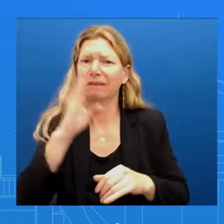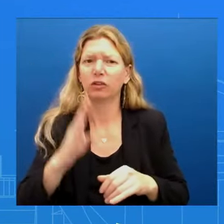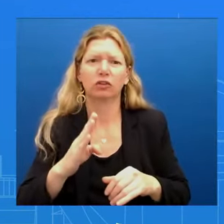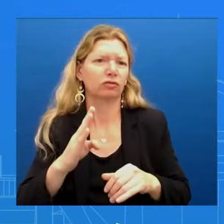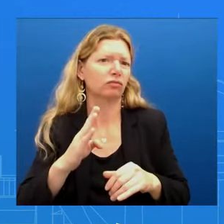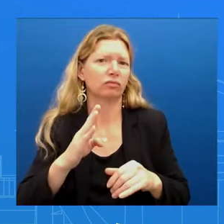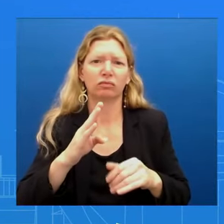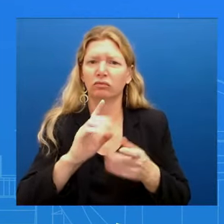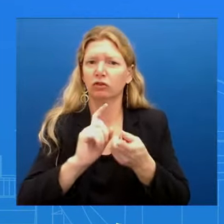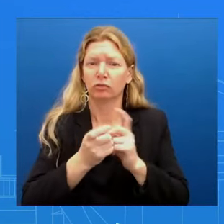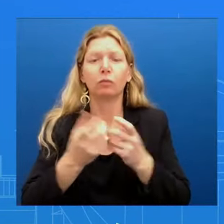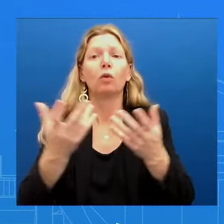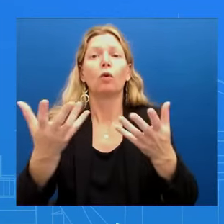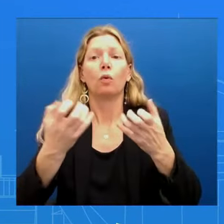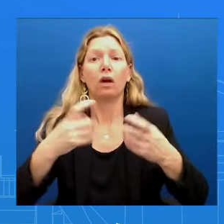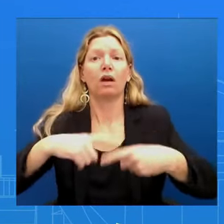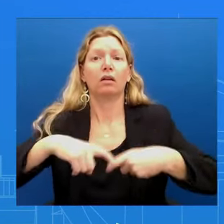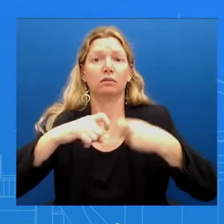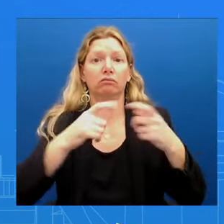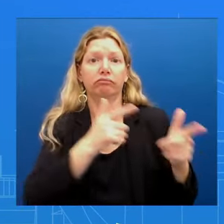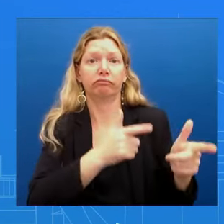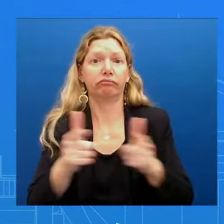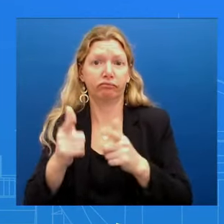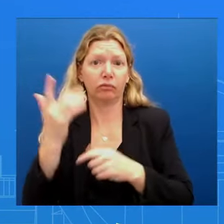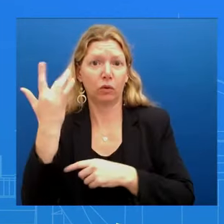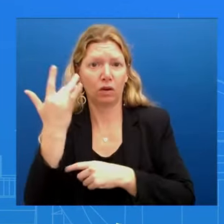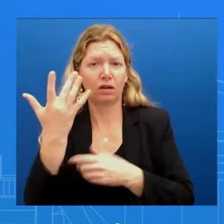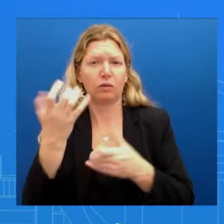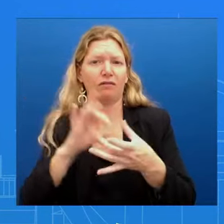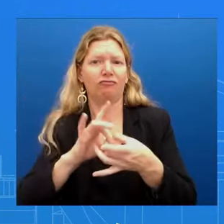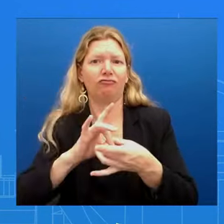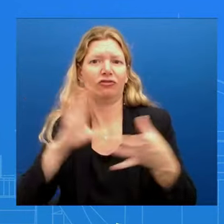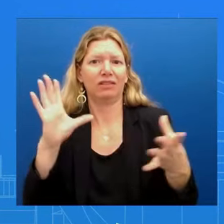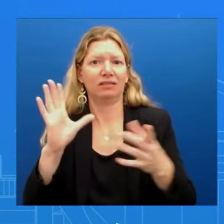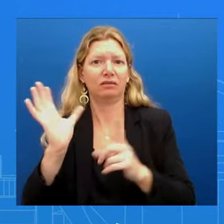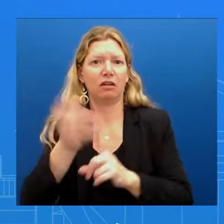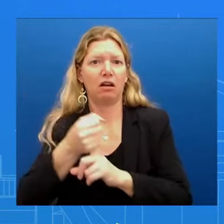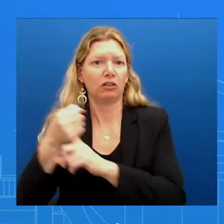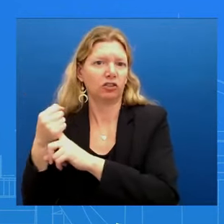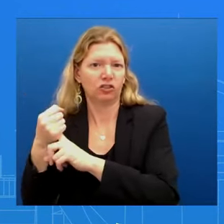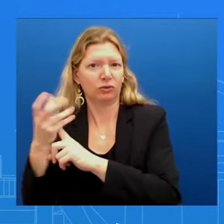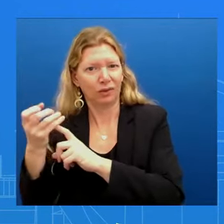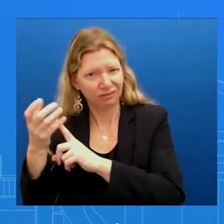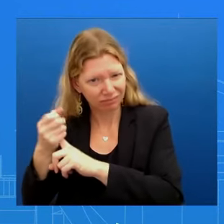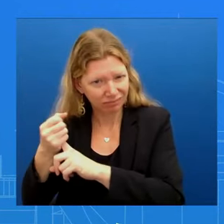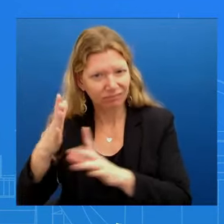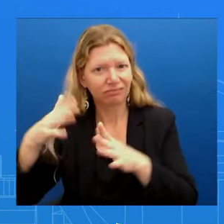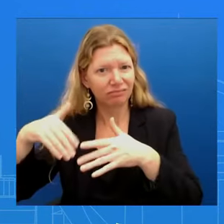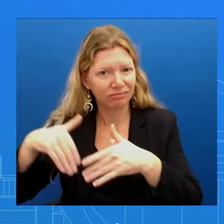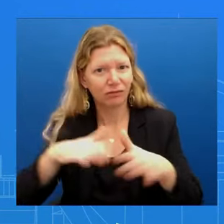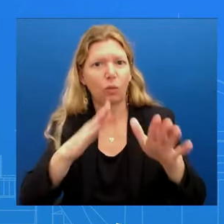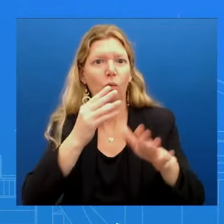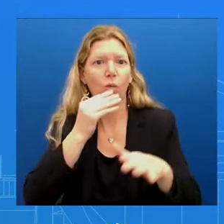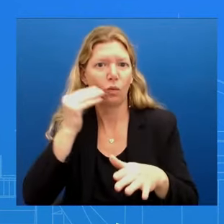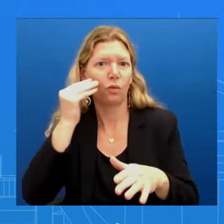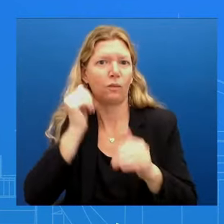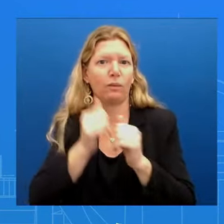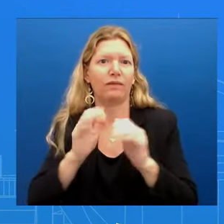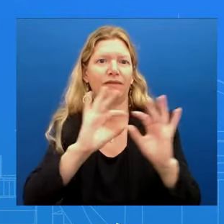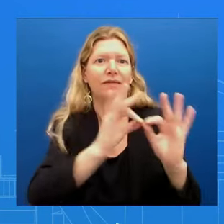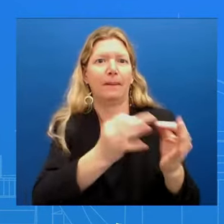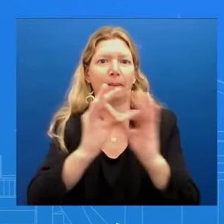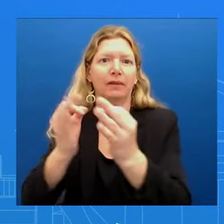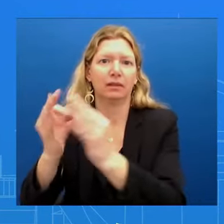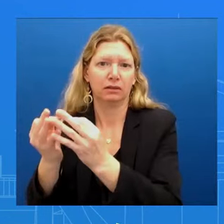where they belong So we get additional security assistance in And we can see a reduction in the violence We are still focused on trying to get an